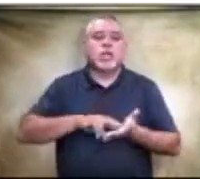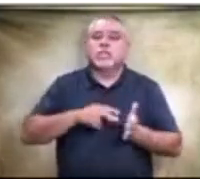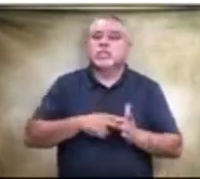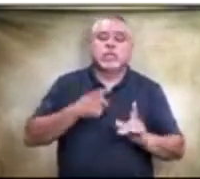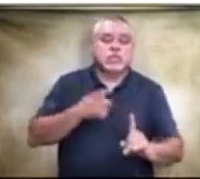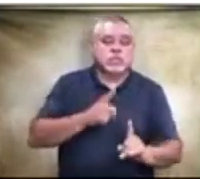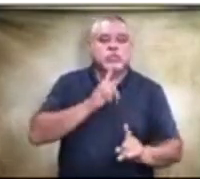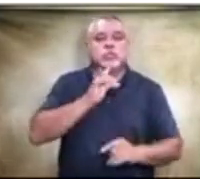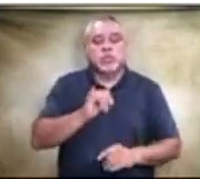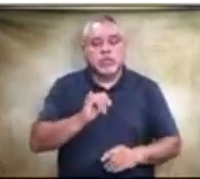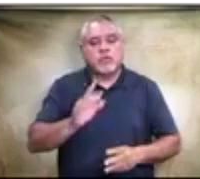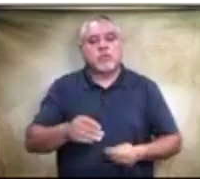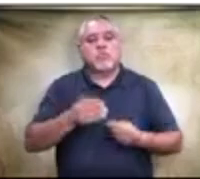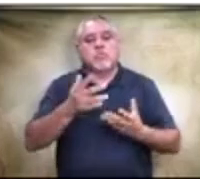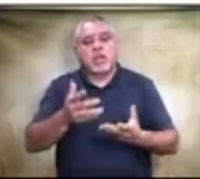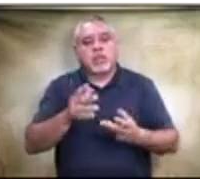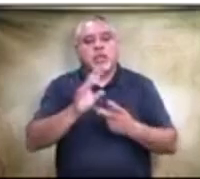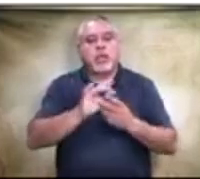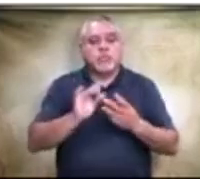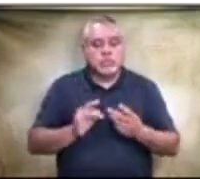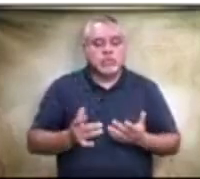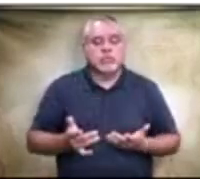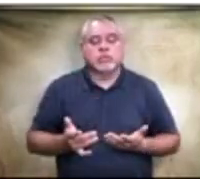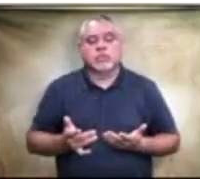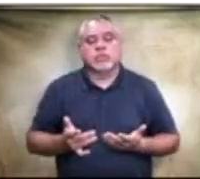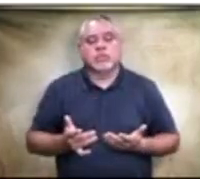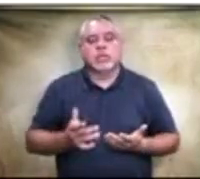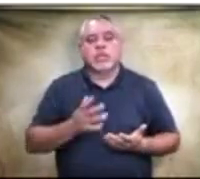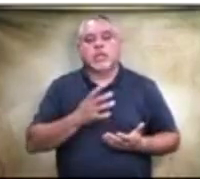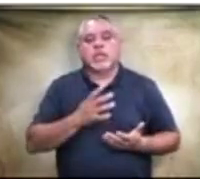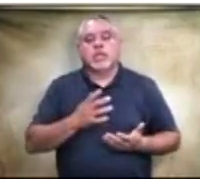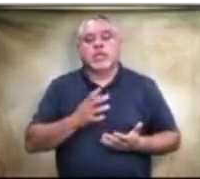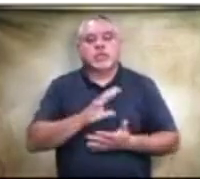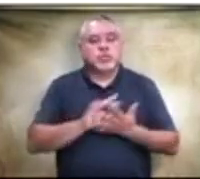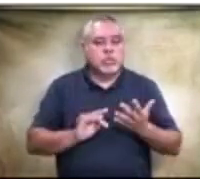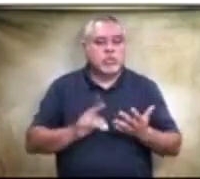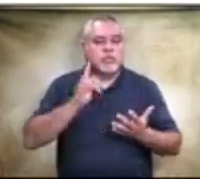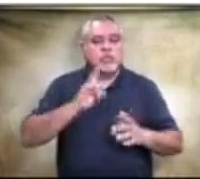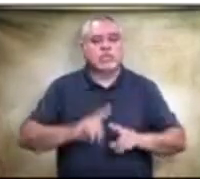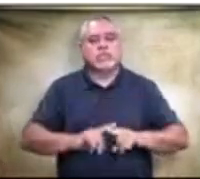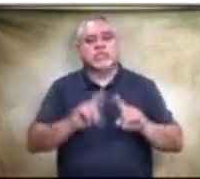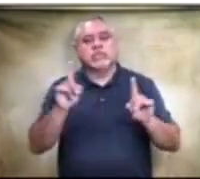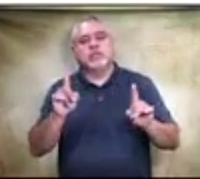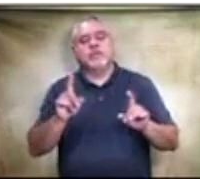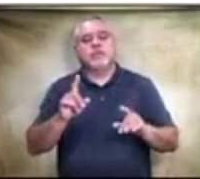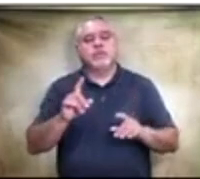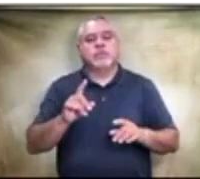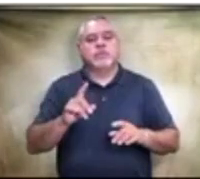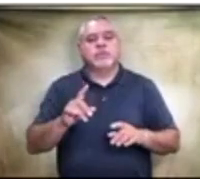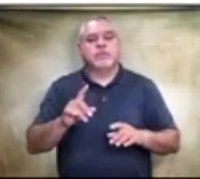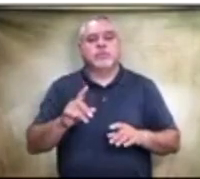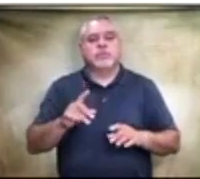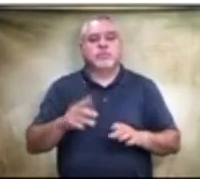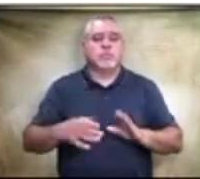providing the options and the choices for a different model around the school